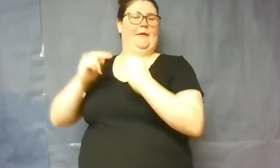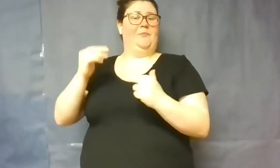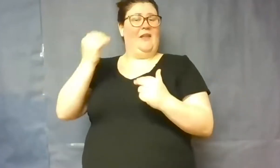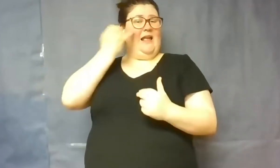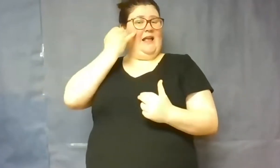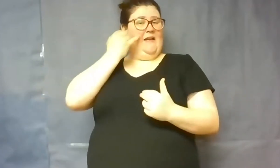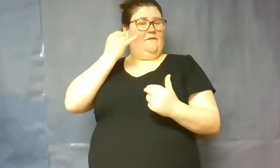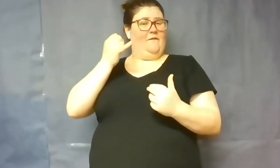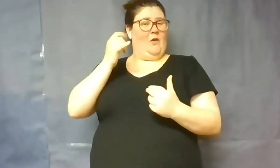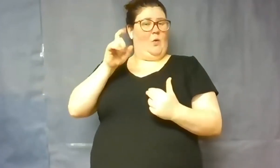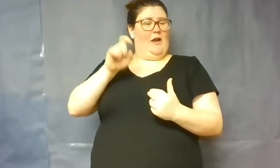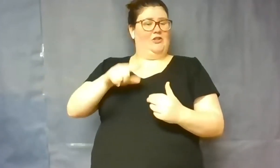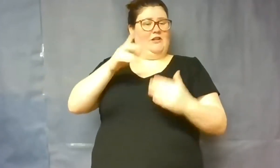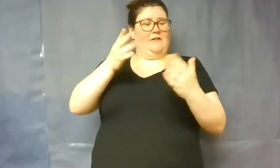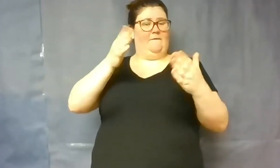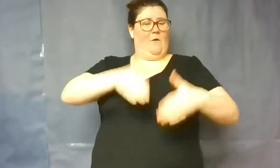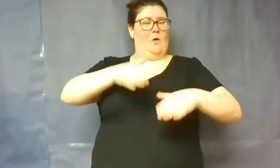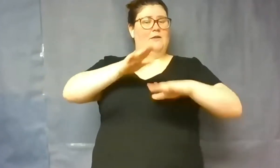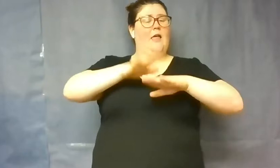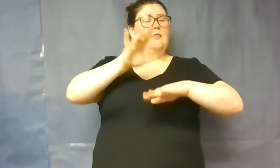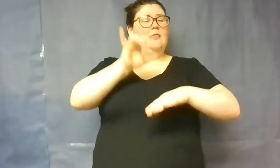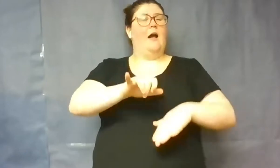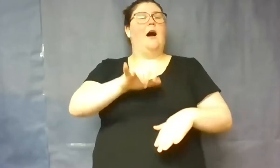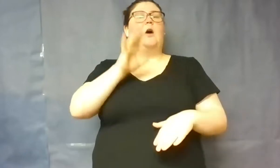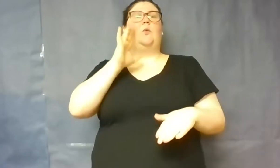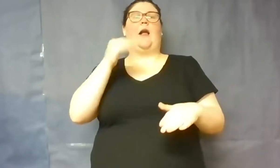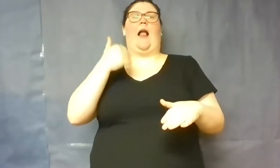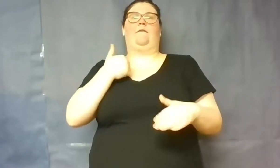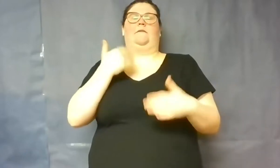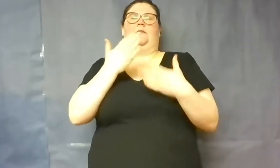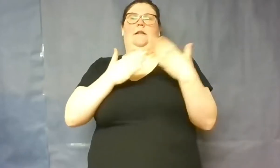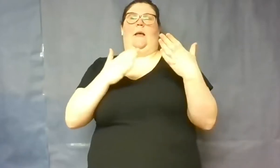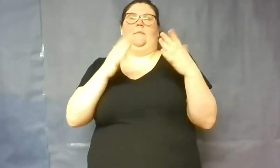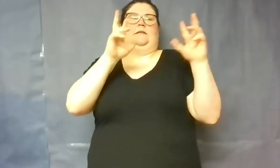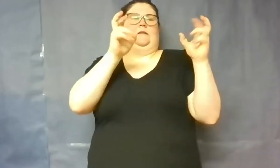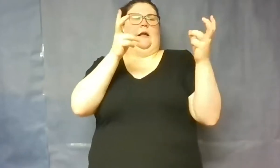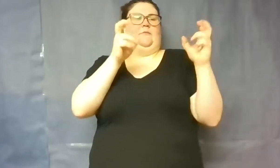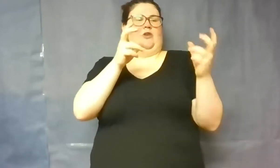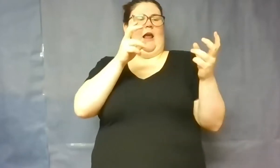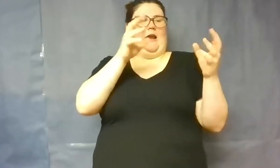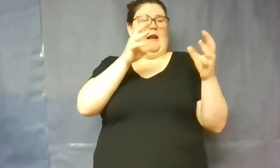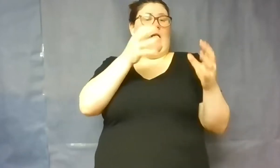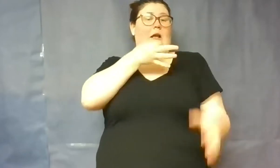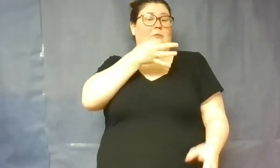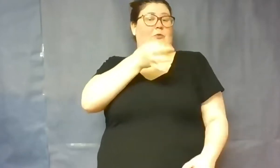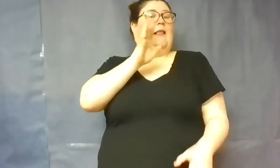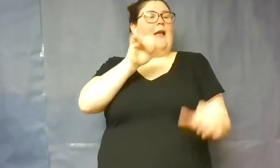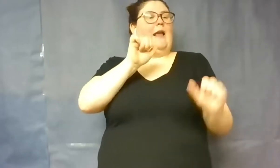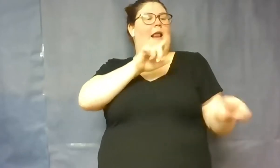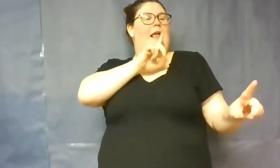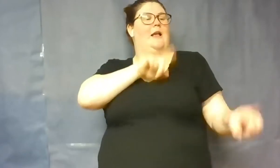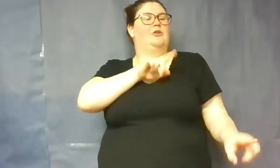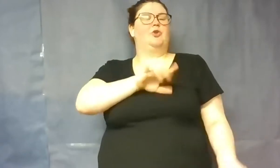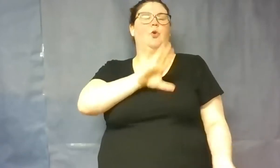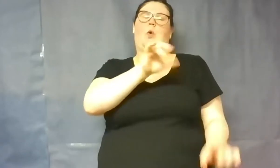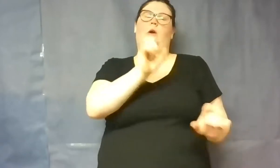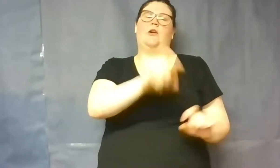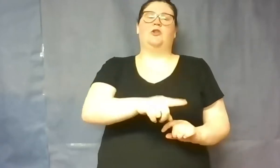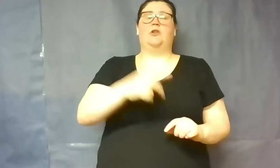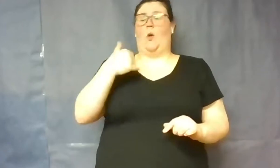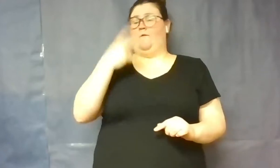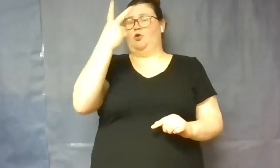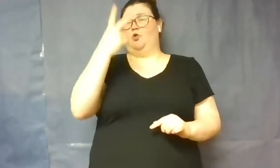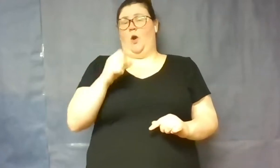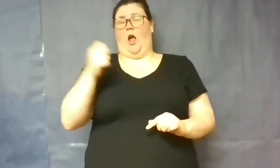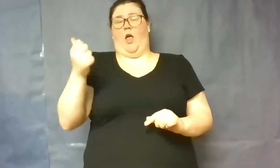please center on that. We've assembled some subject matter experts to help answer those questions, but I do want to tell you we have two other town halls coming